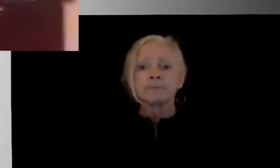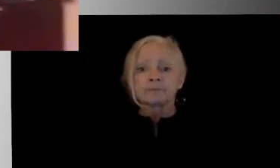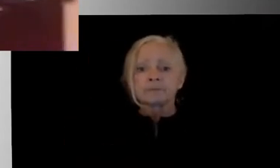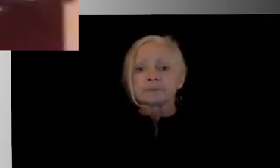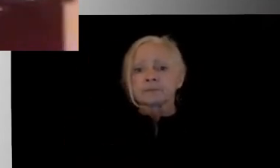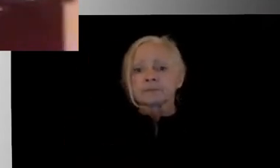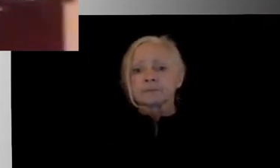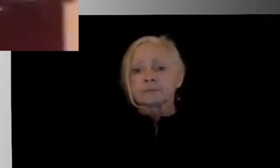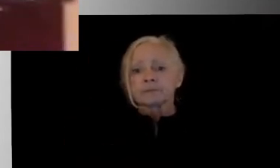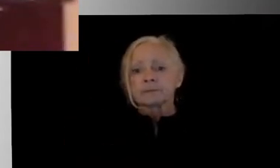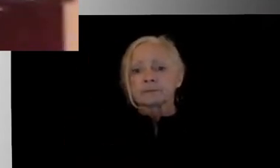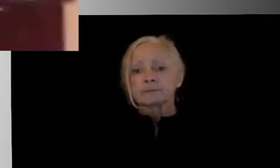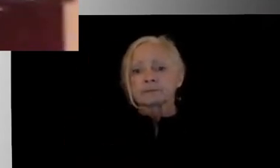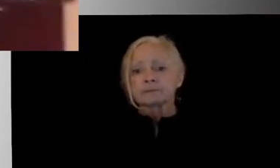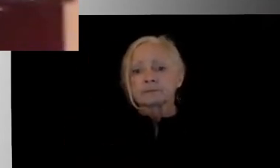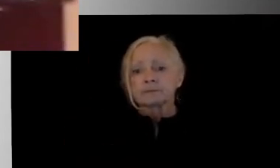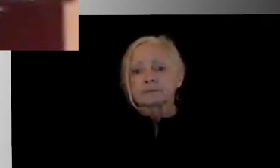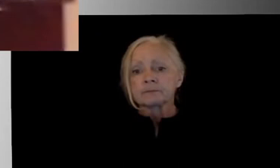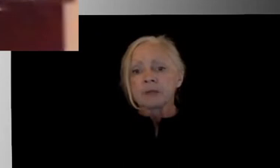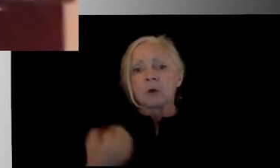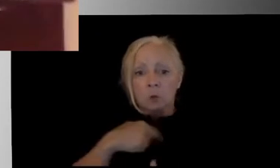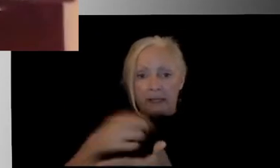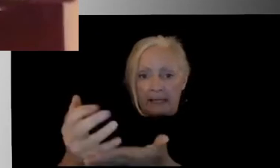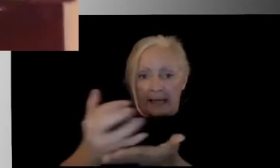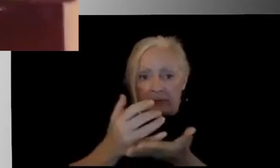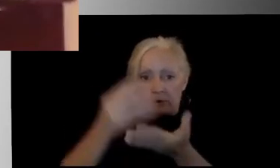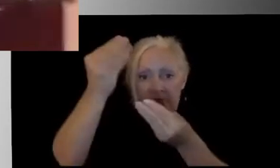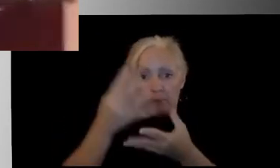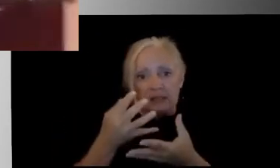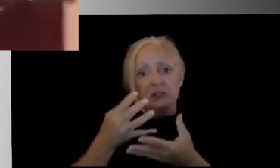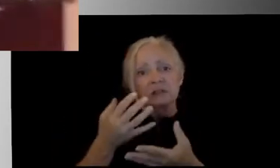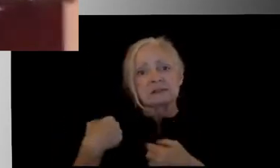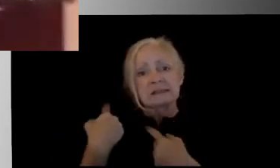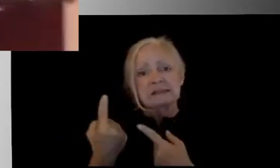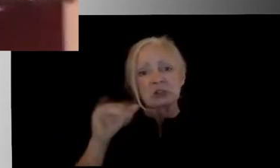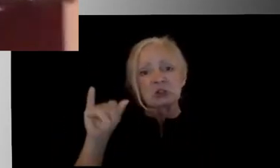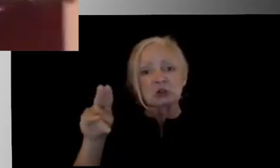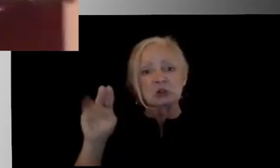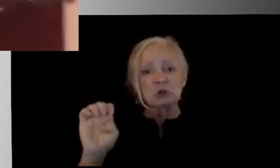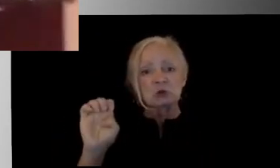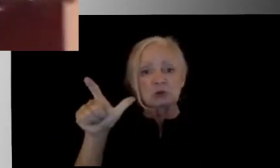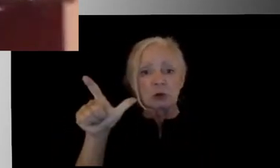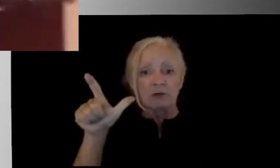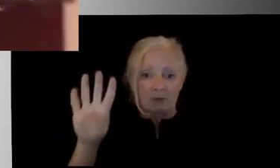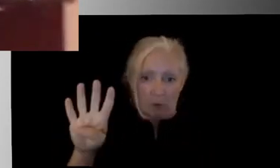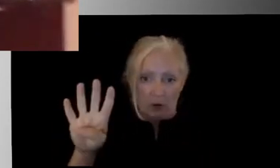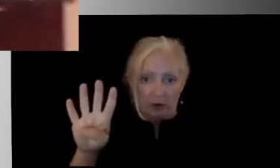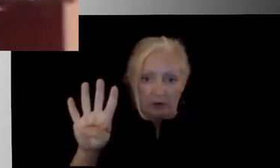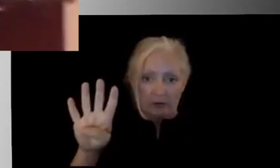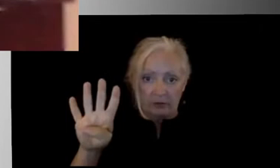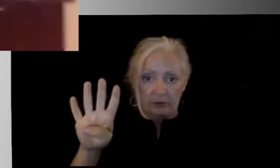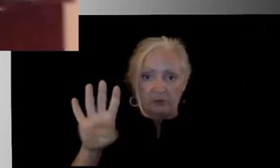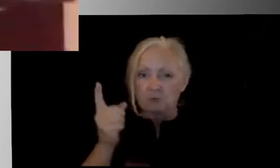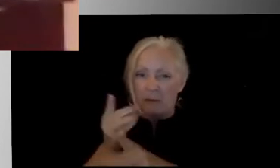there, and so with the information that we had on June the 24th, which was the last meeting we had just prior to the Fourth of July